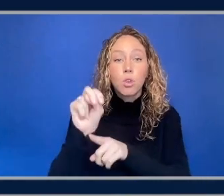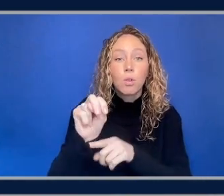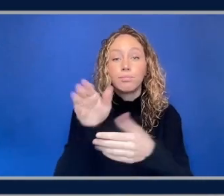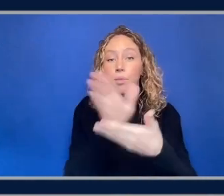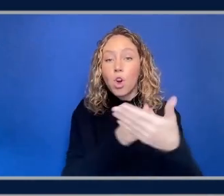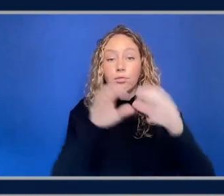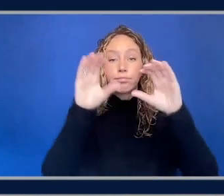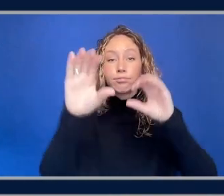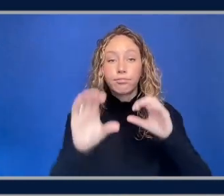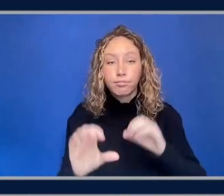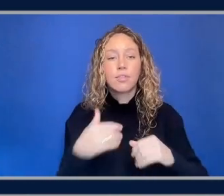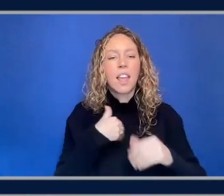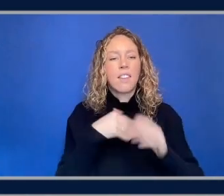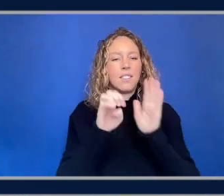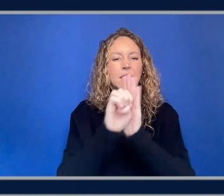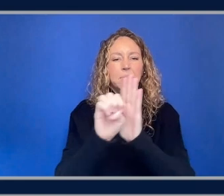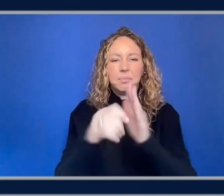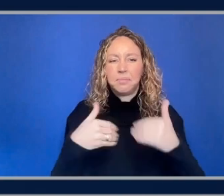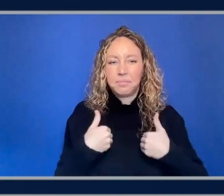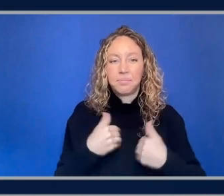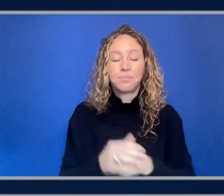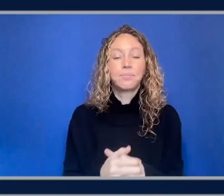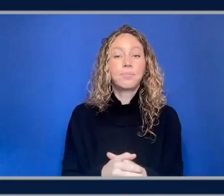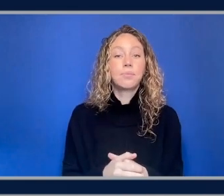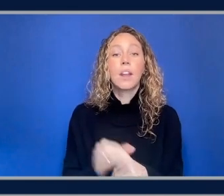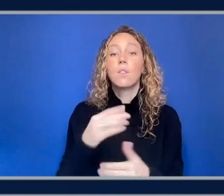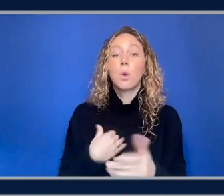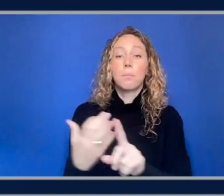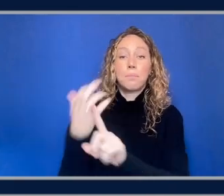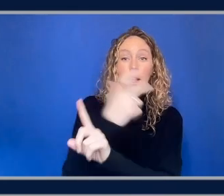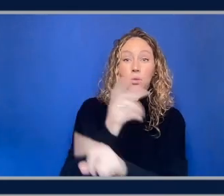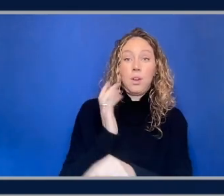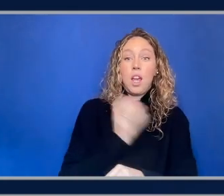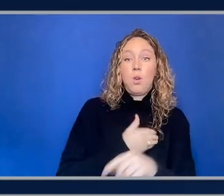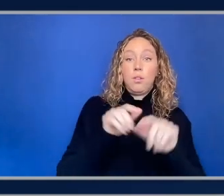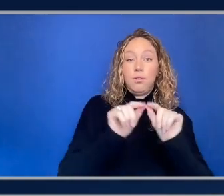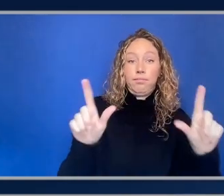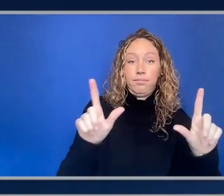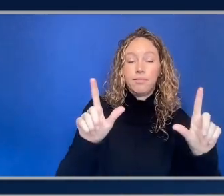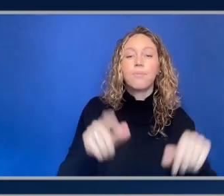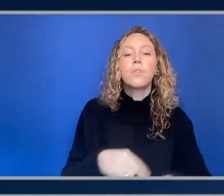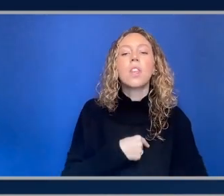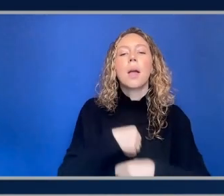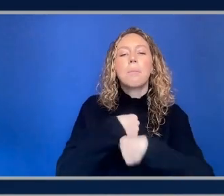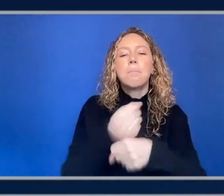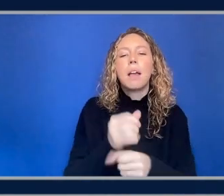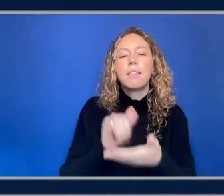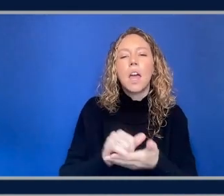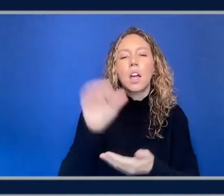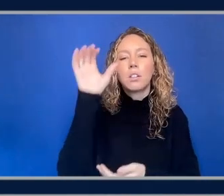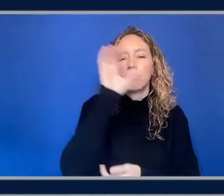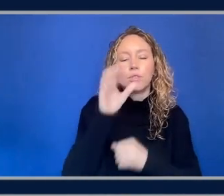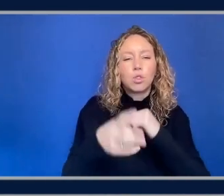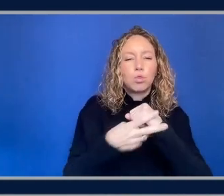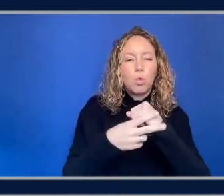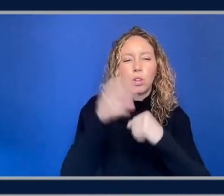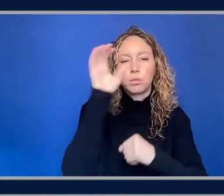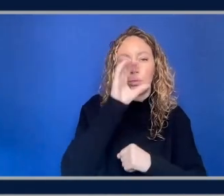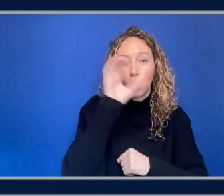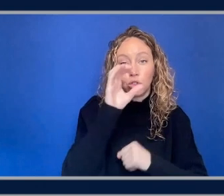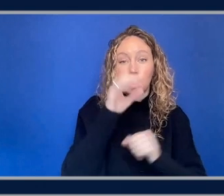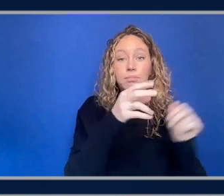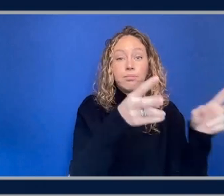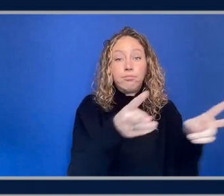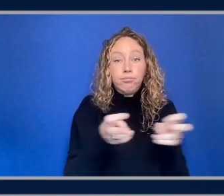um so if we go back to our react application so I just created the storage browser component and I'm just dropping it on my page right here